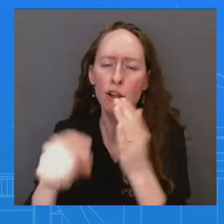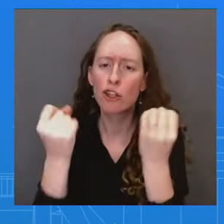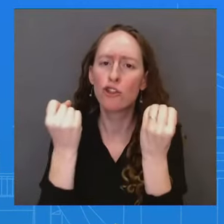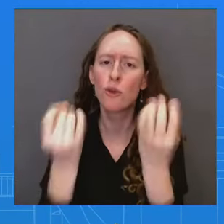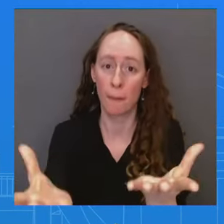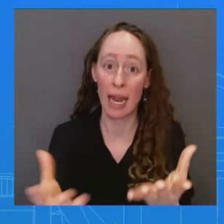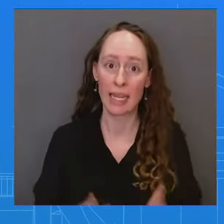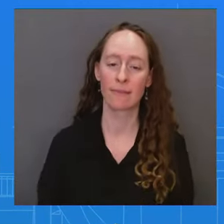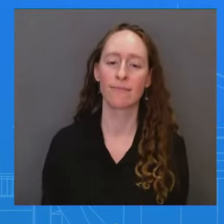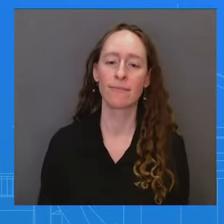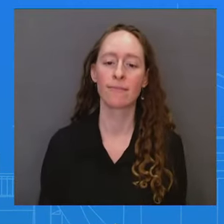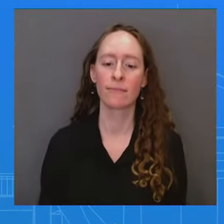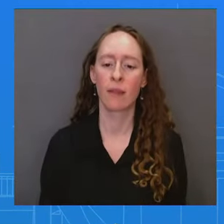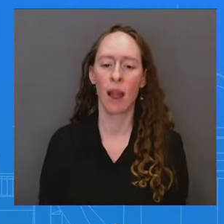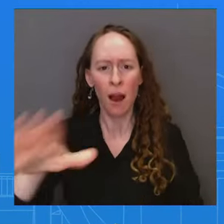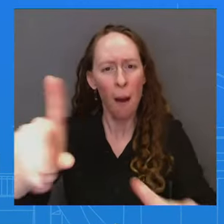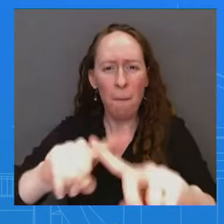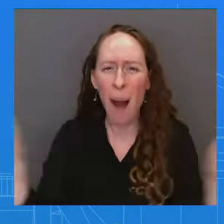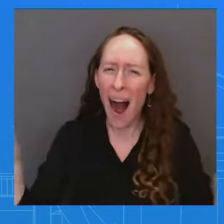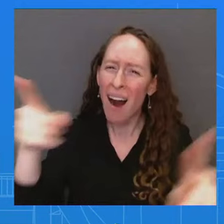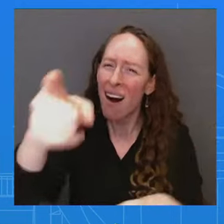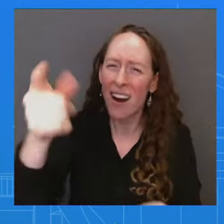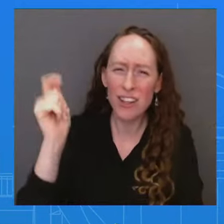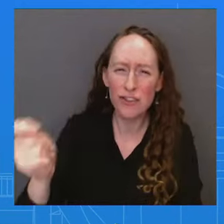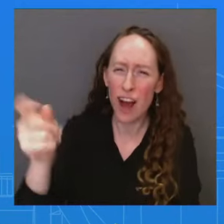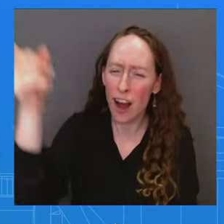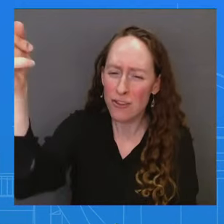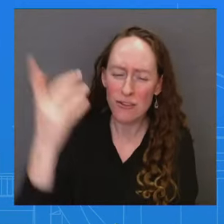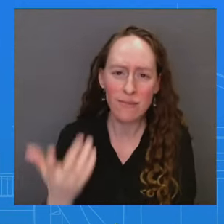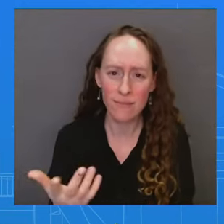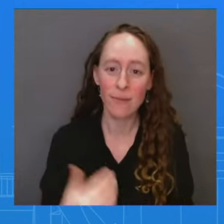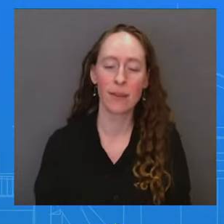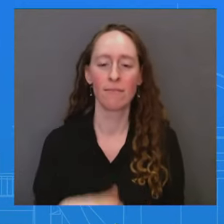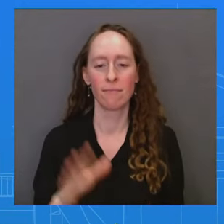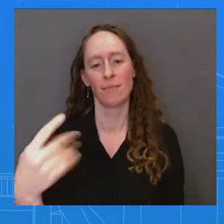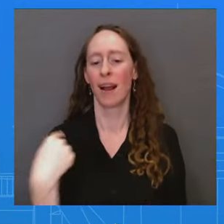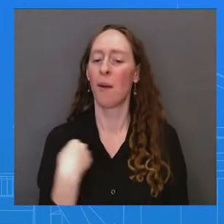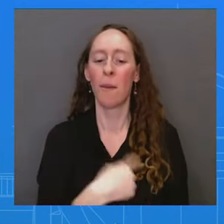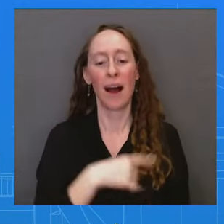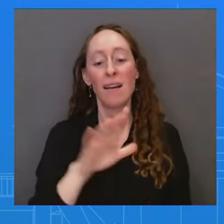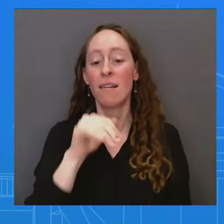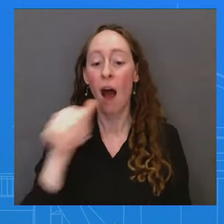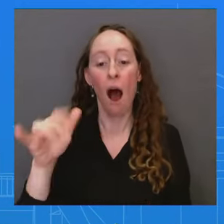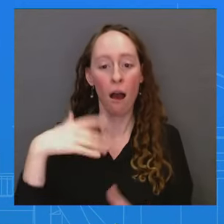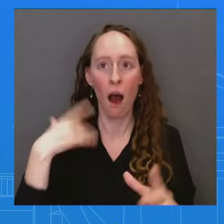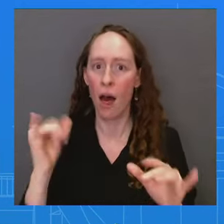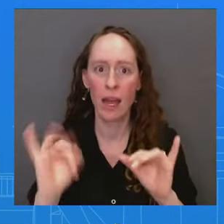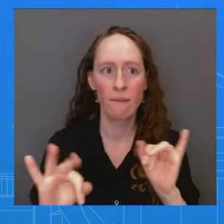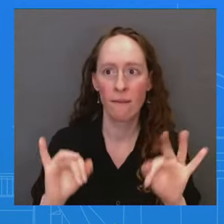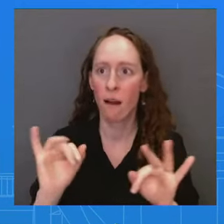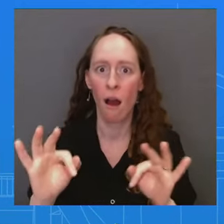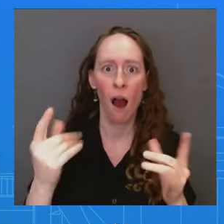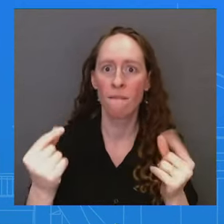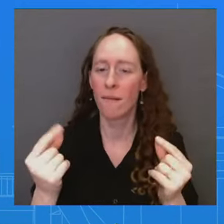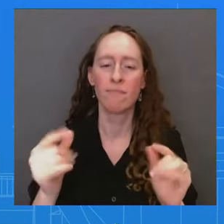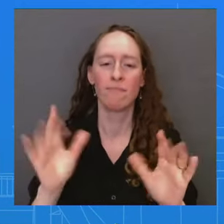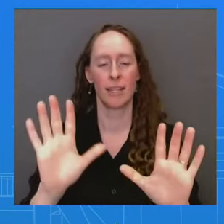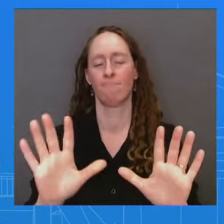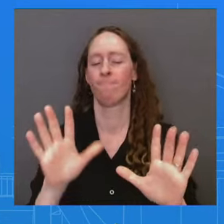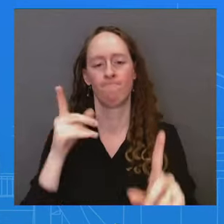violation? I'm not going to get into hypotheticals from here. We have made our position clear. Good. I did want to follow up on the ICJ proceedings.